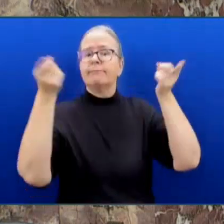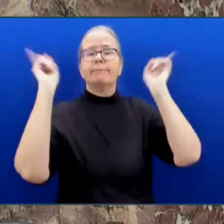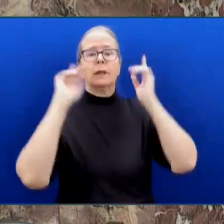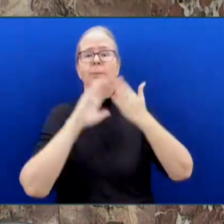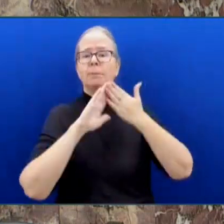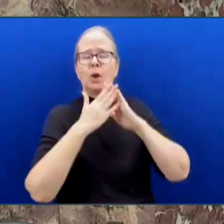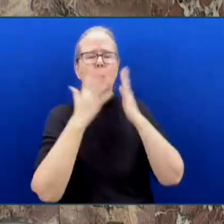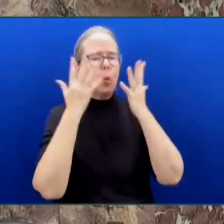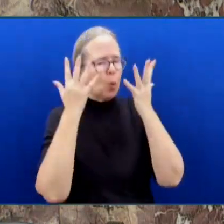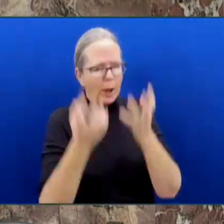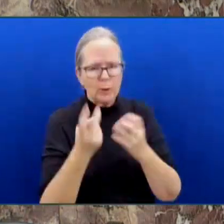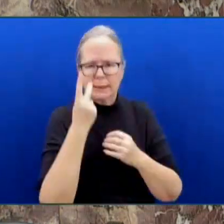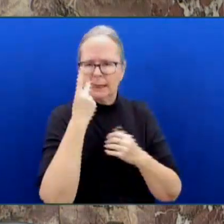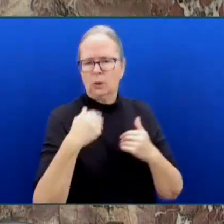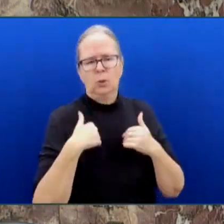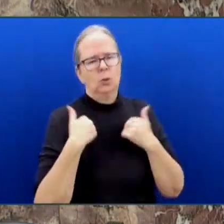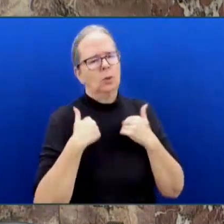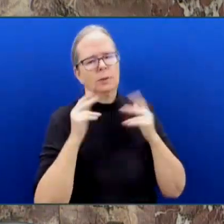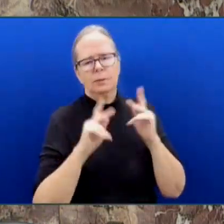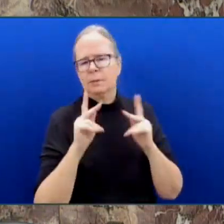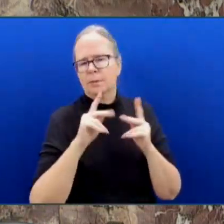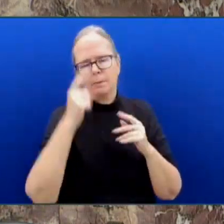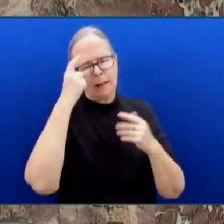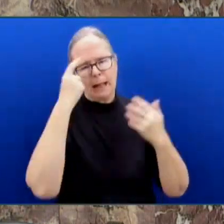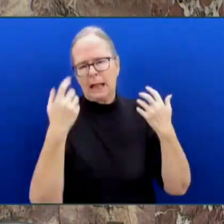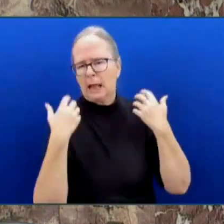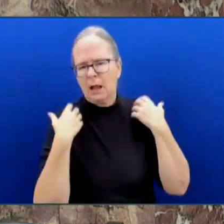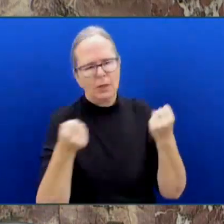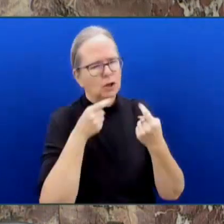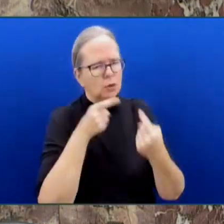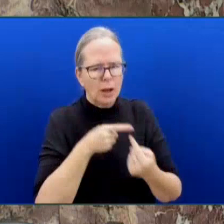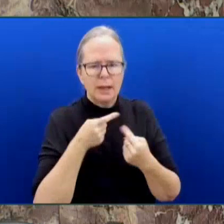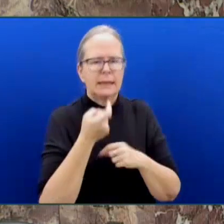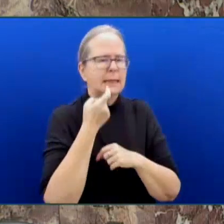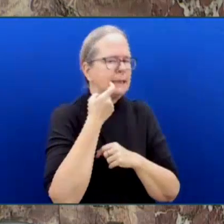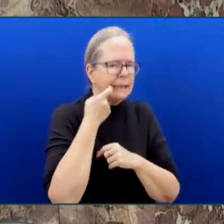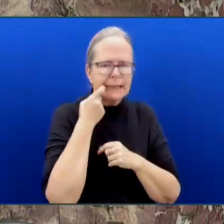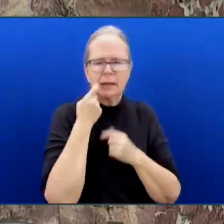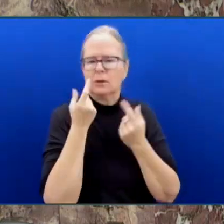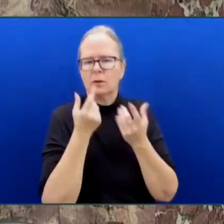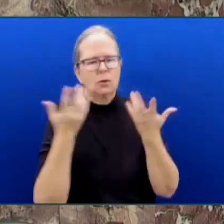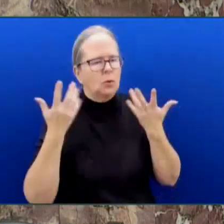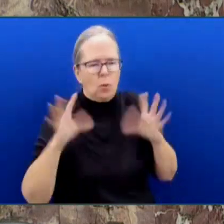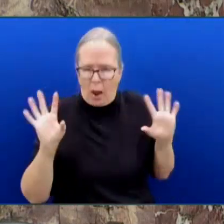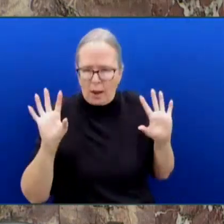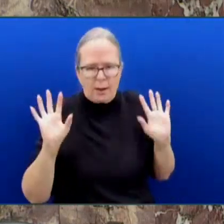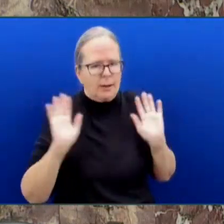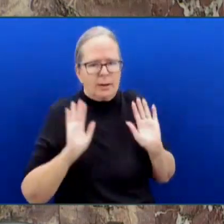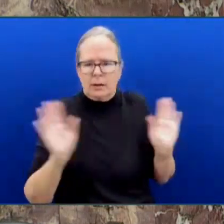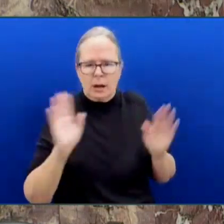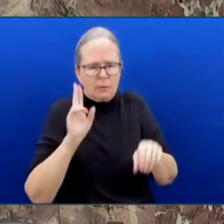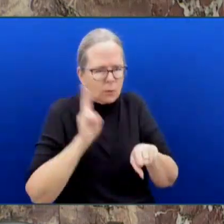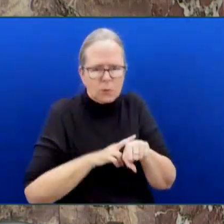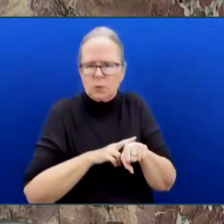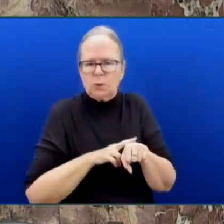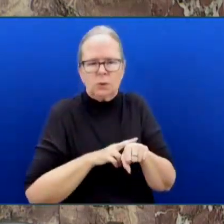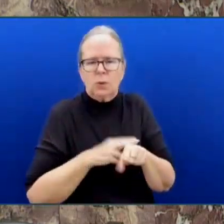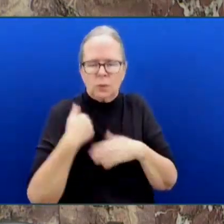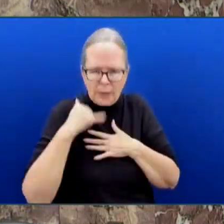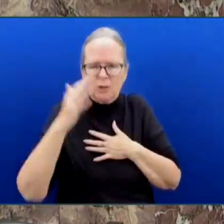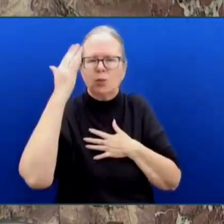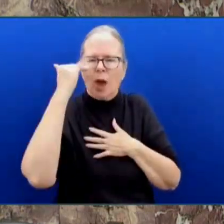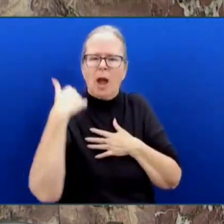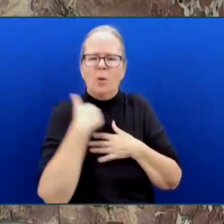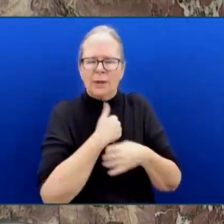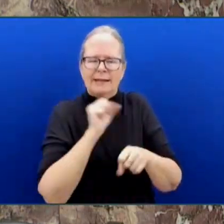struggling with mental health issues. That is why we are working so hard across our healthcare system with experts, with our